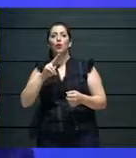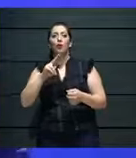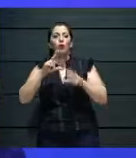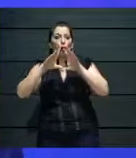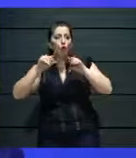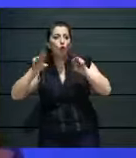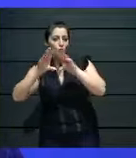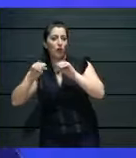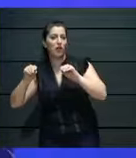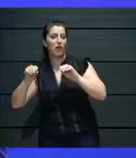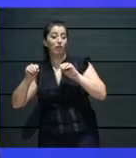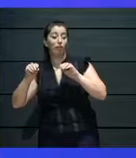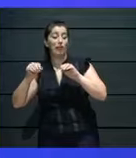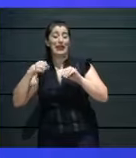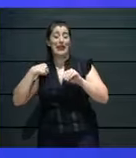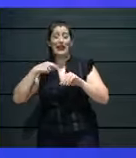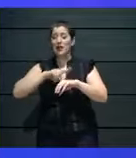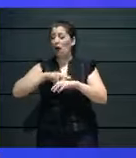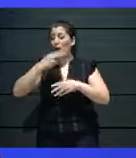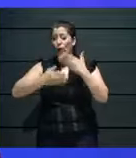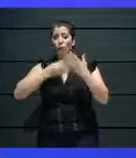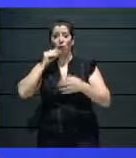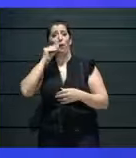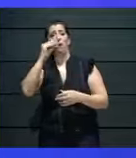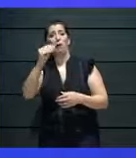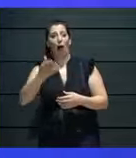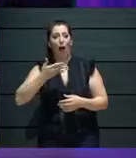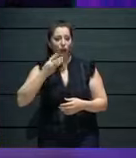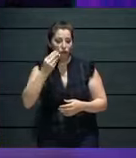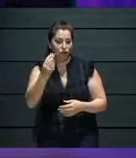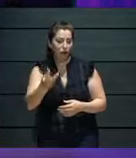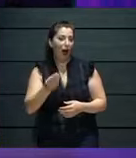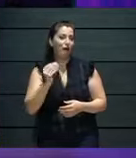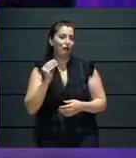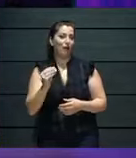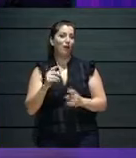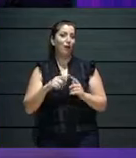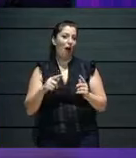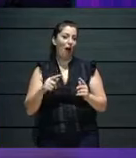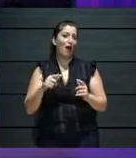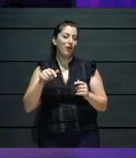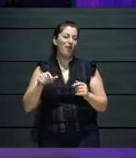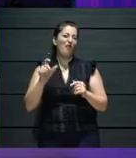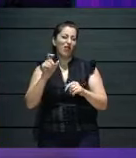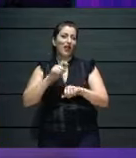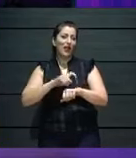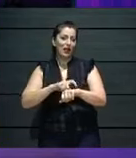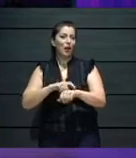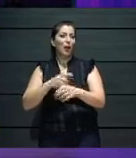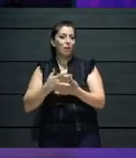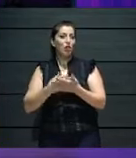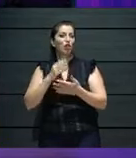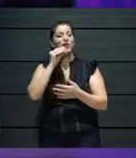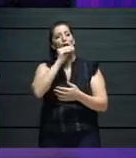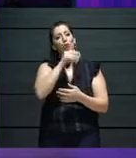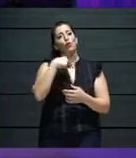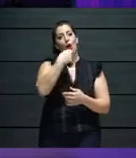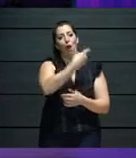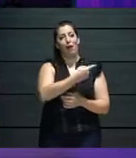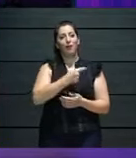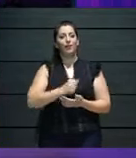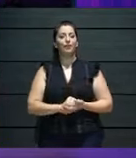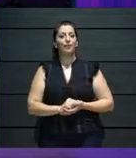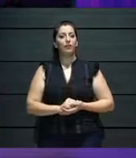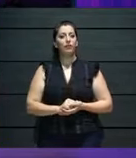I give space to my colleagues and so on. Okay. Thank you. Edwin, did you notice any particular changes